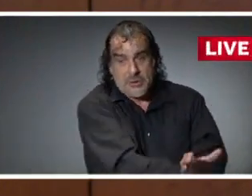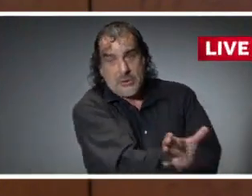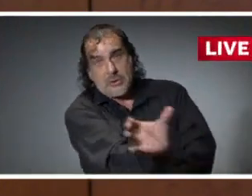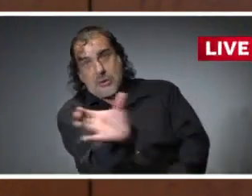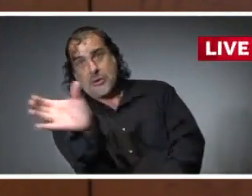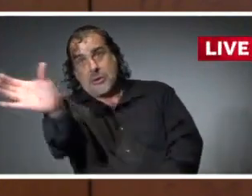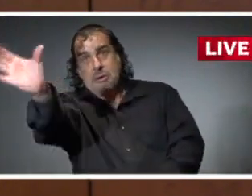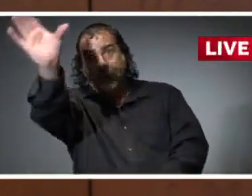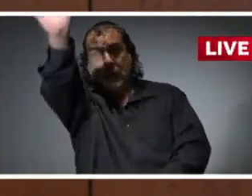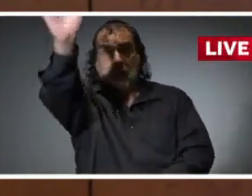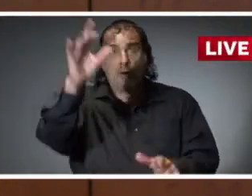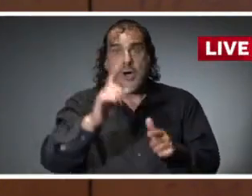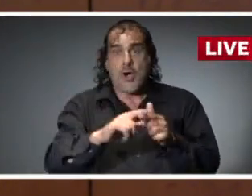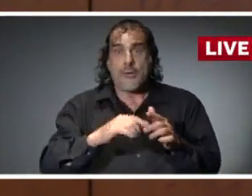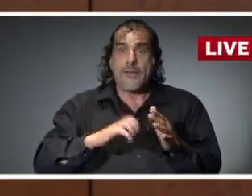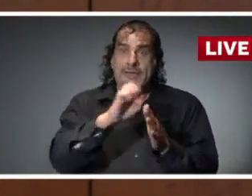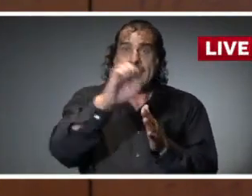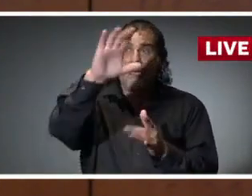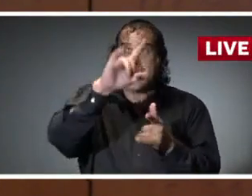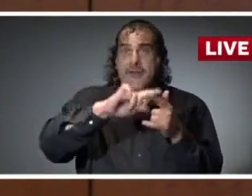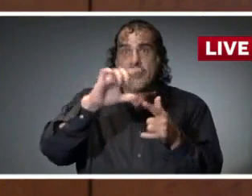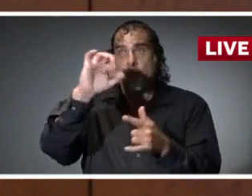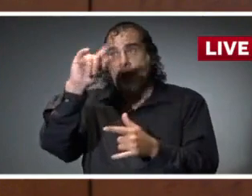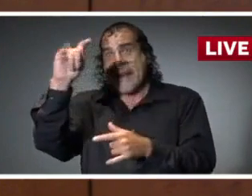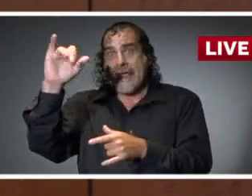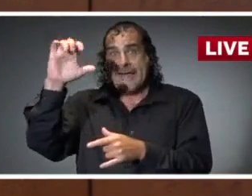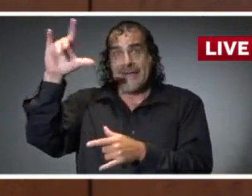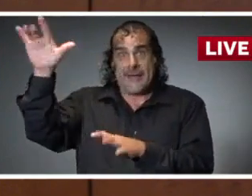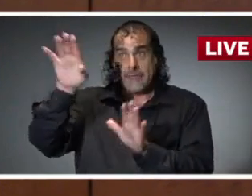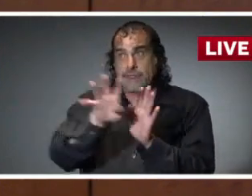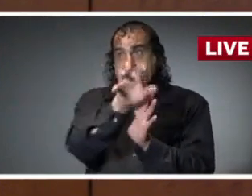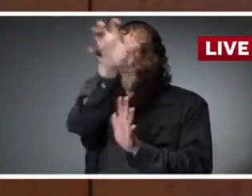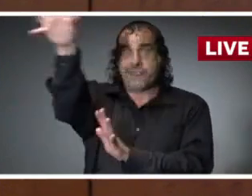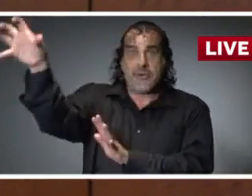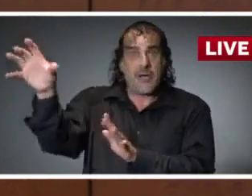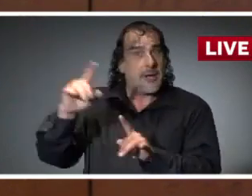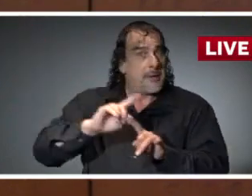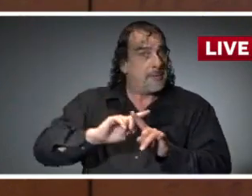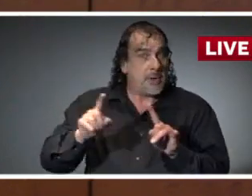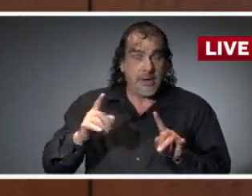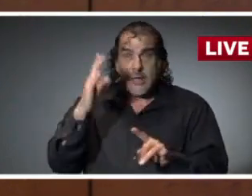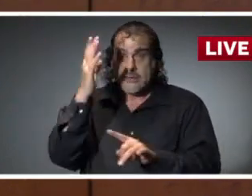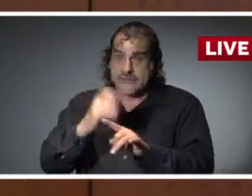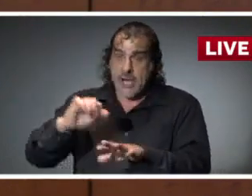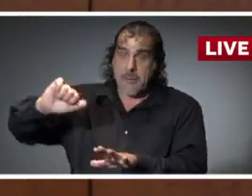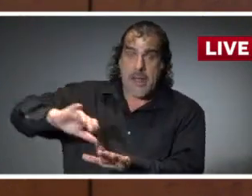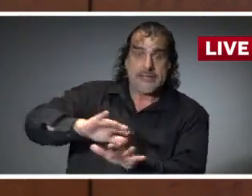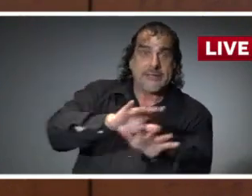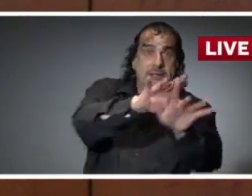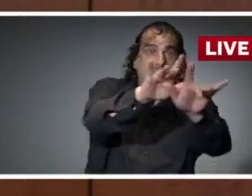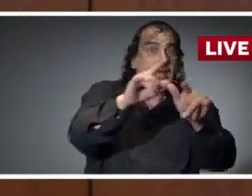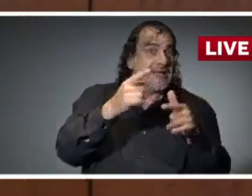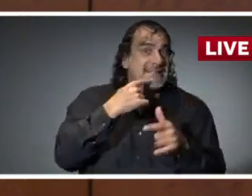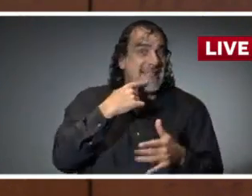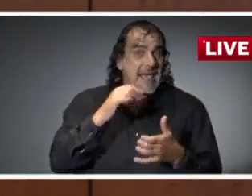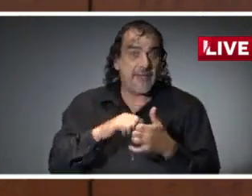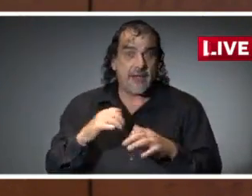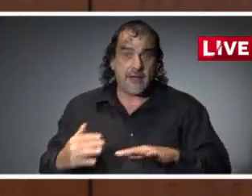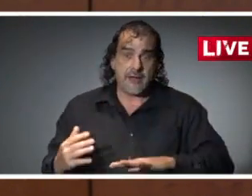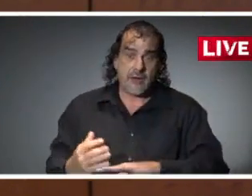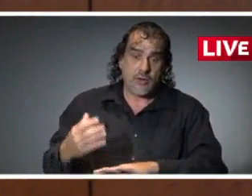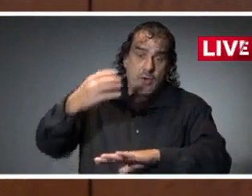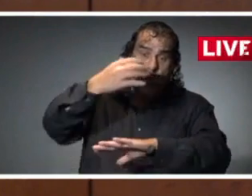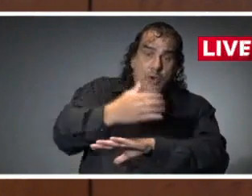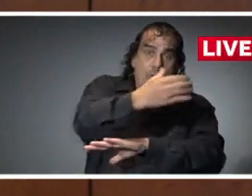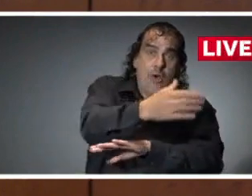up along the east coast, potentially out into the Atlantic, but the concerns for me are there are a few models that do show that system coming across the